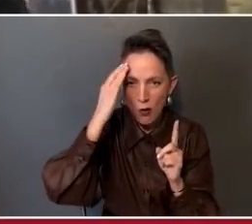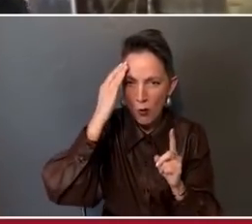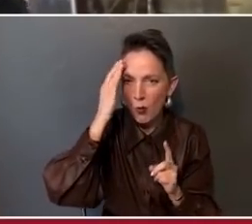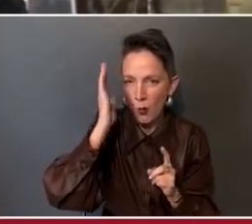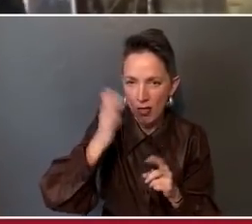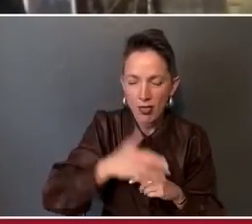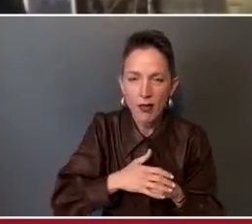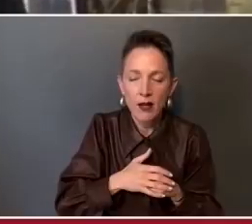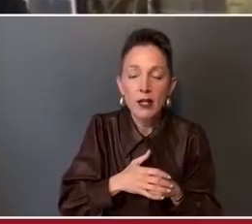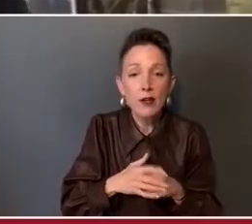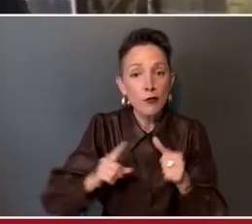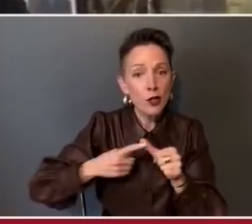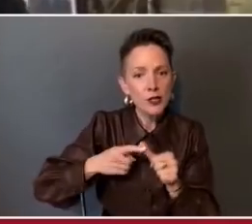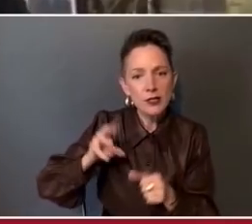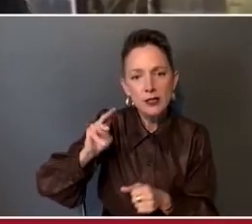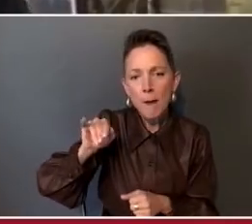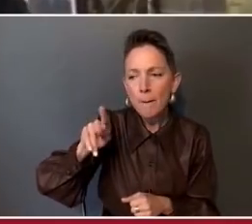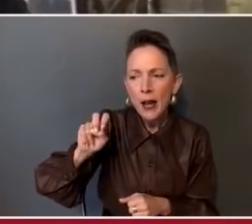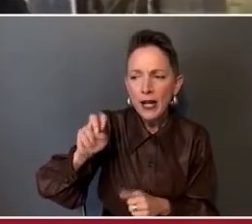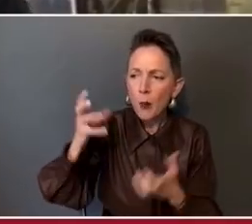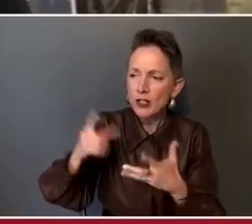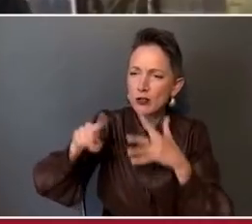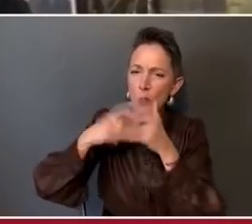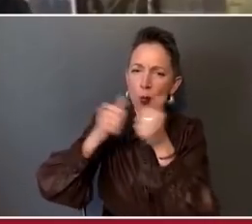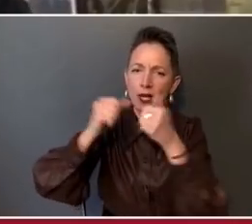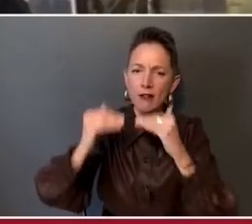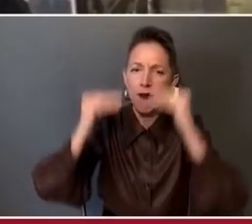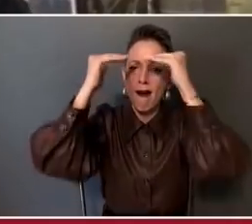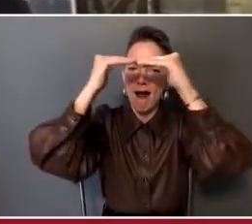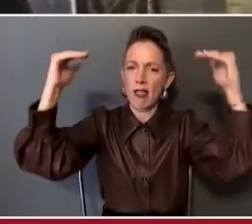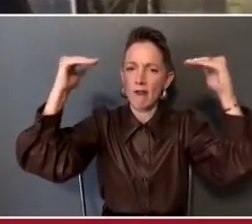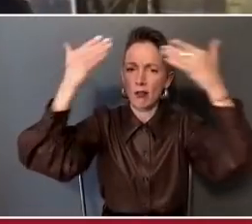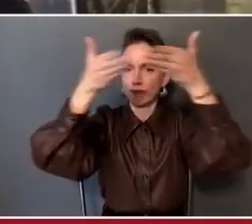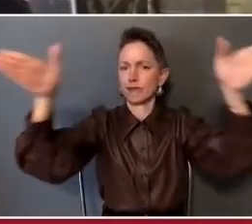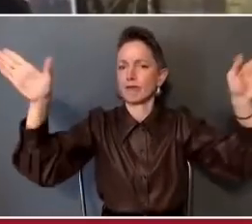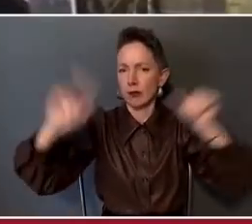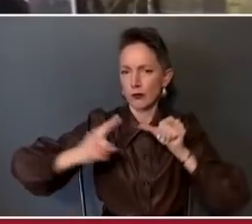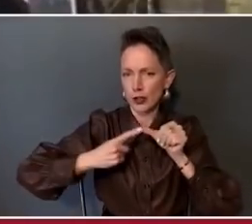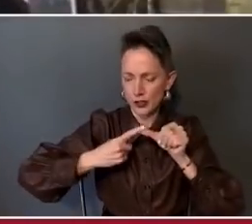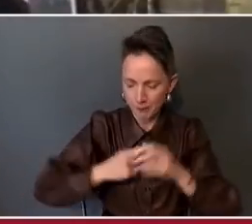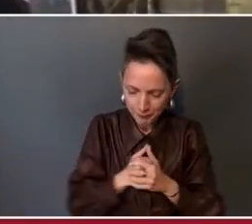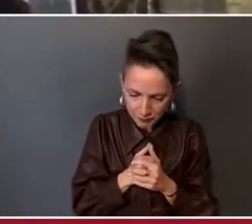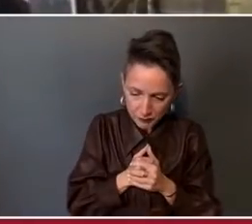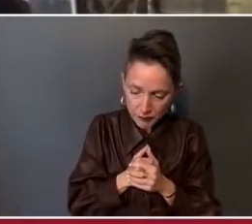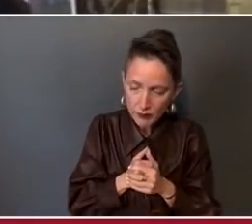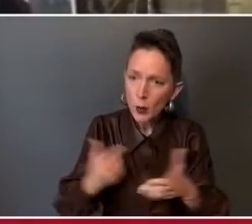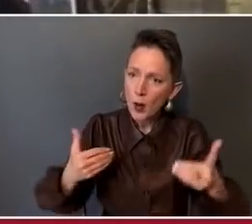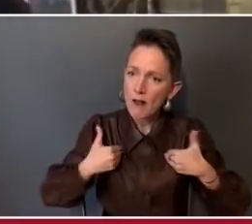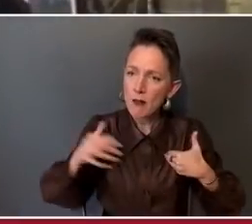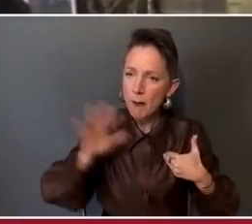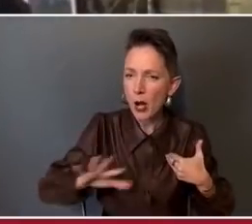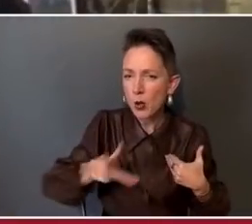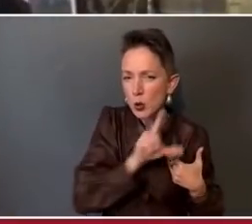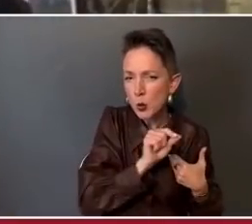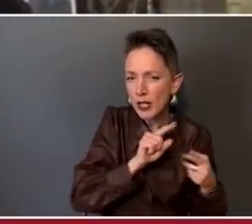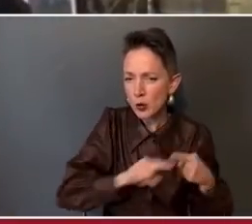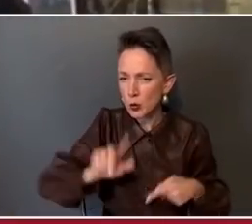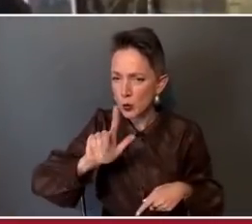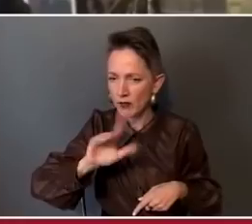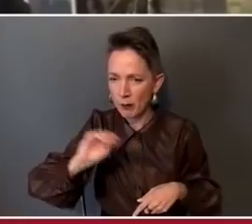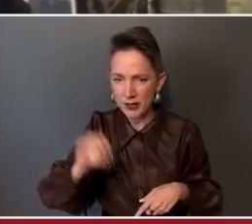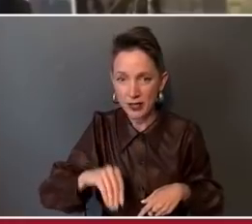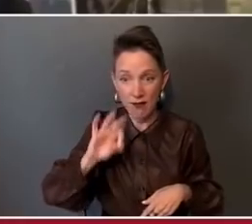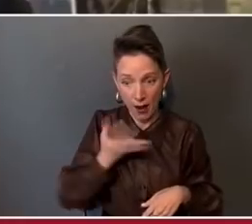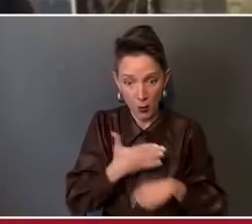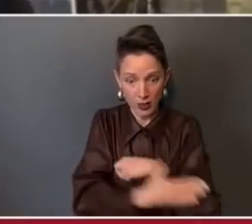And Mike, I want to start out at the really, really high level. We have about 20 to 25% of our country